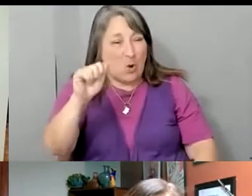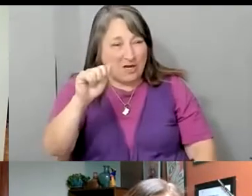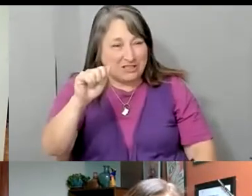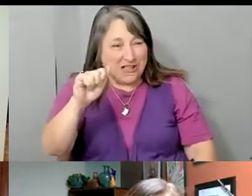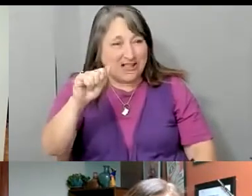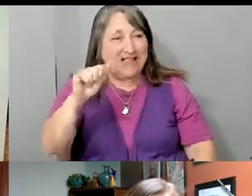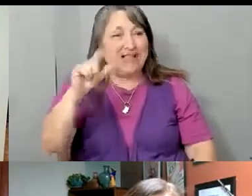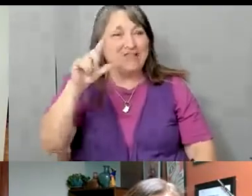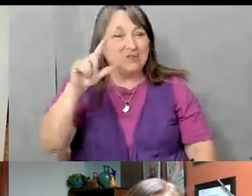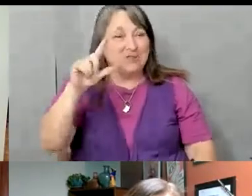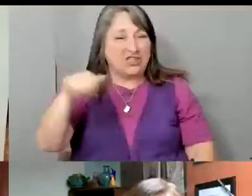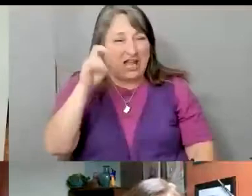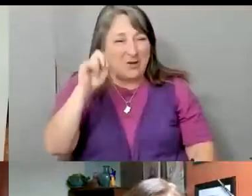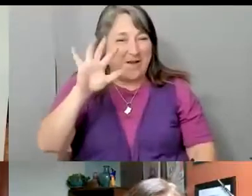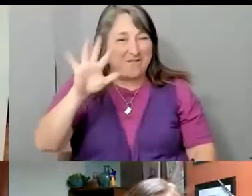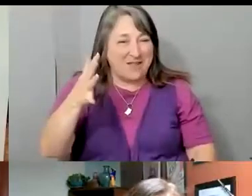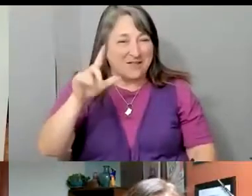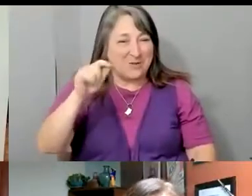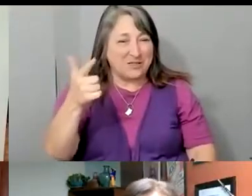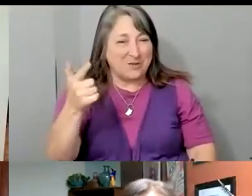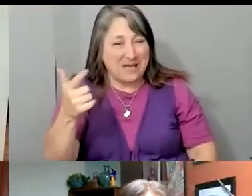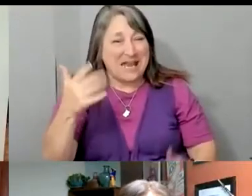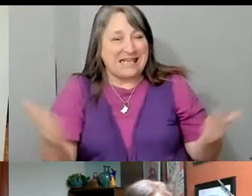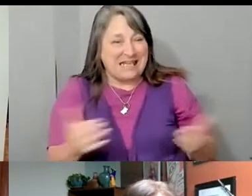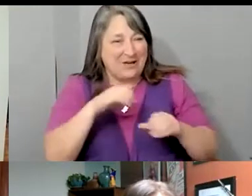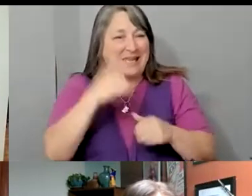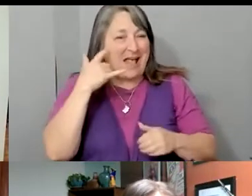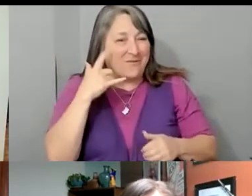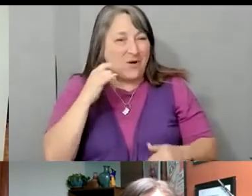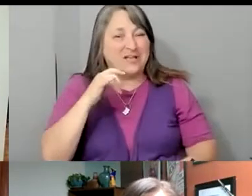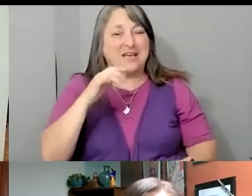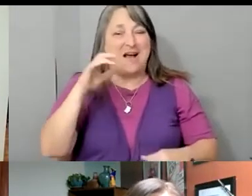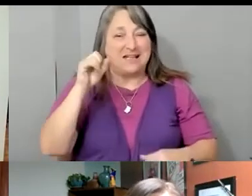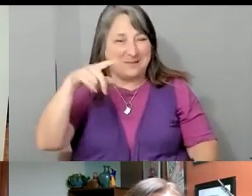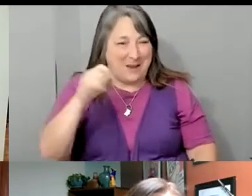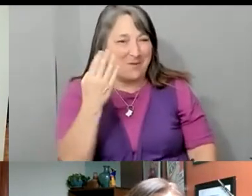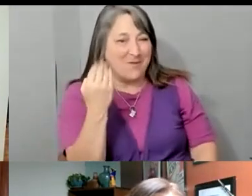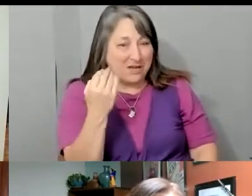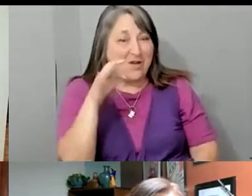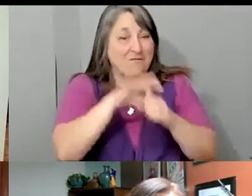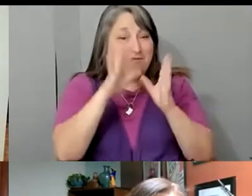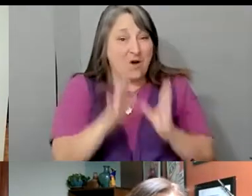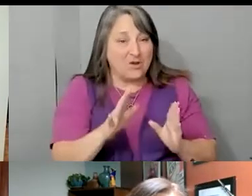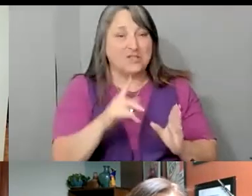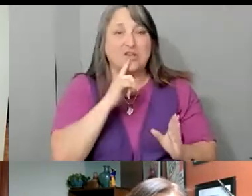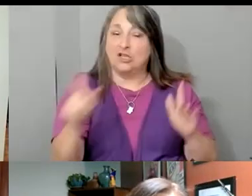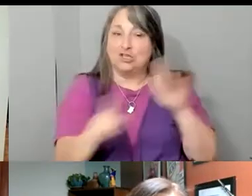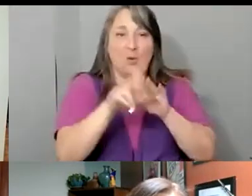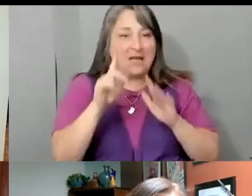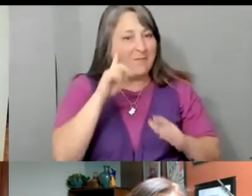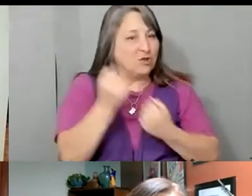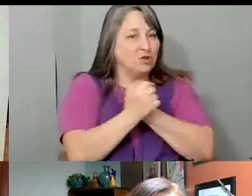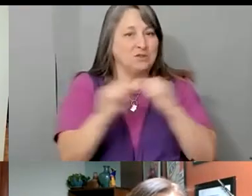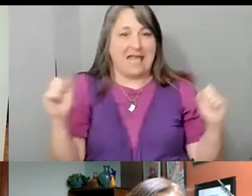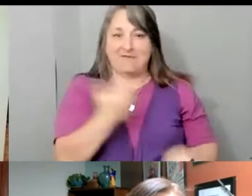and then here in California, September 14, which is that voters are turning out to safeguard our democracy at a time where